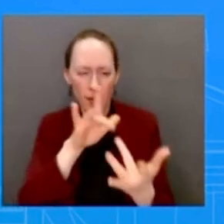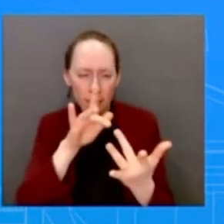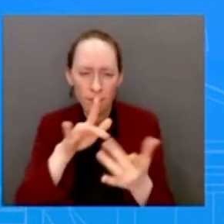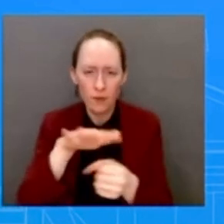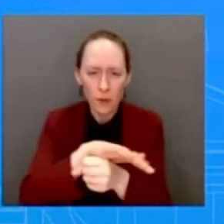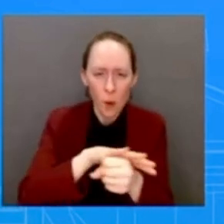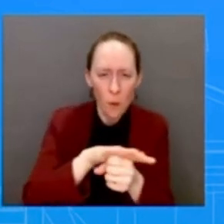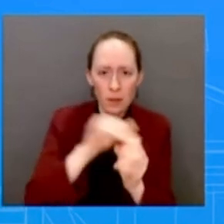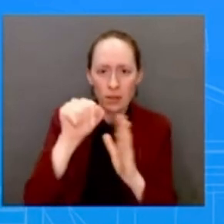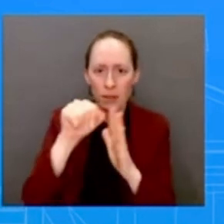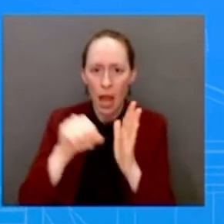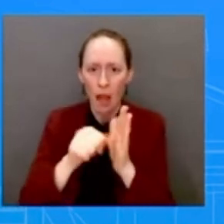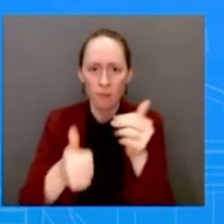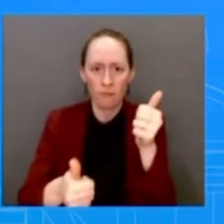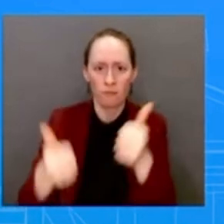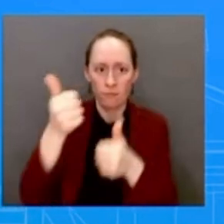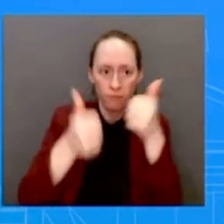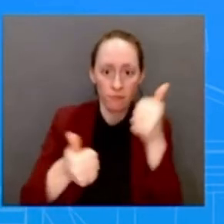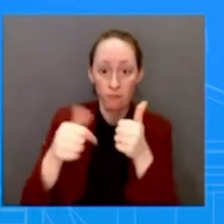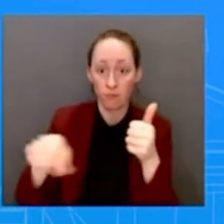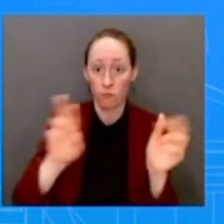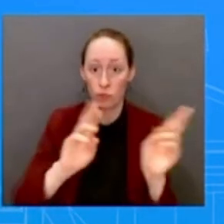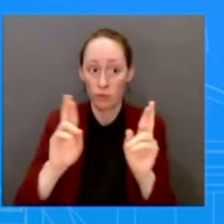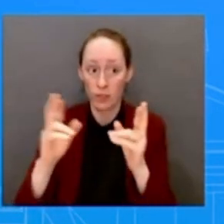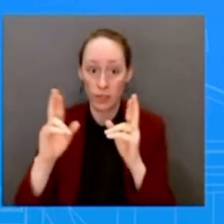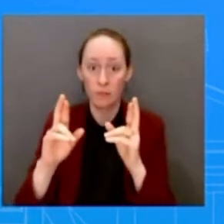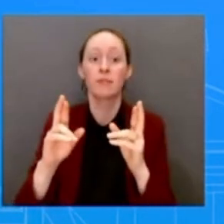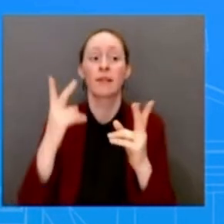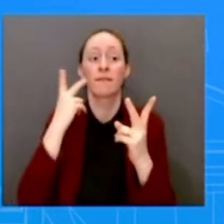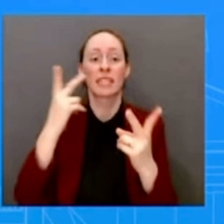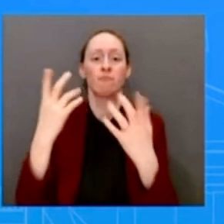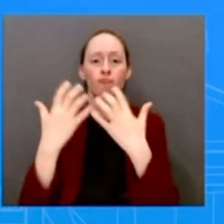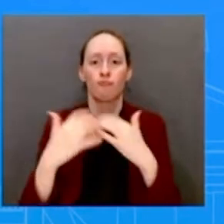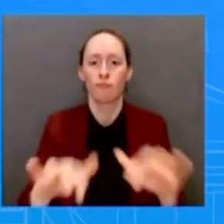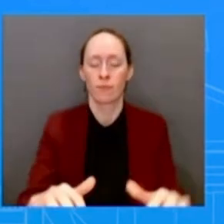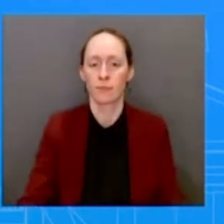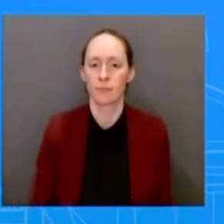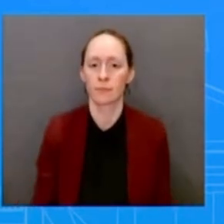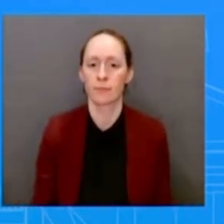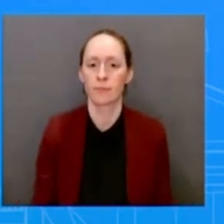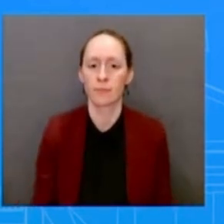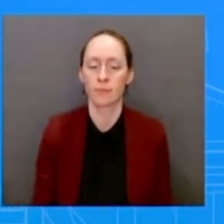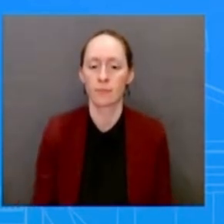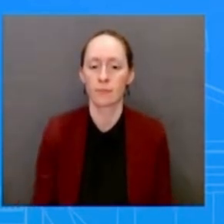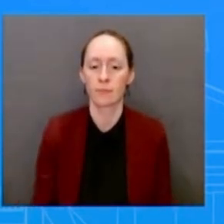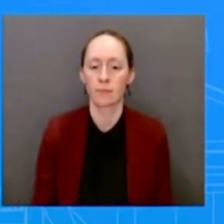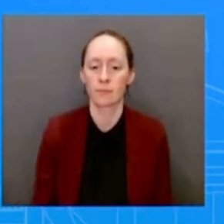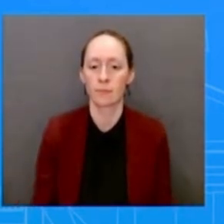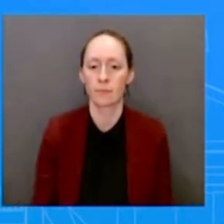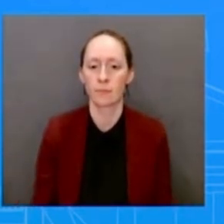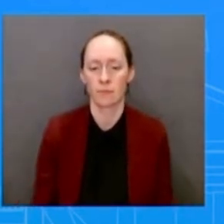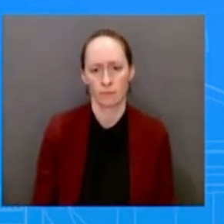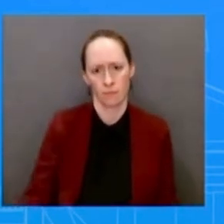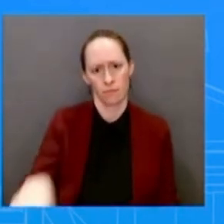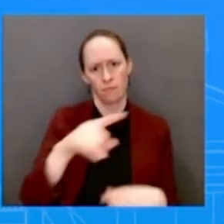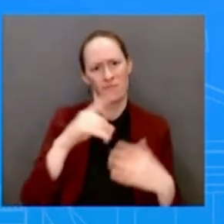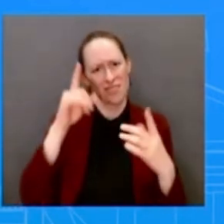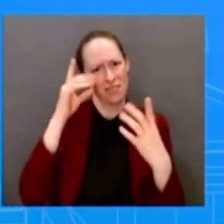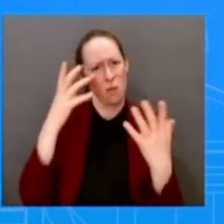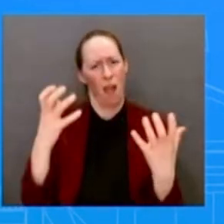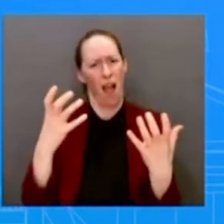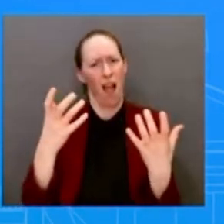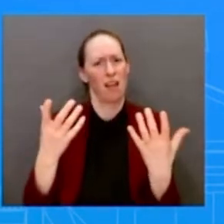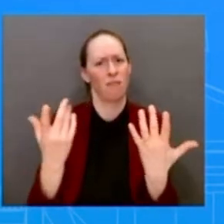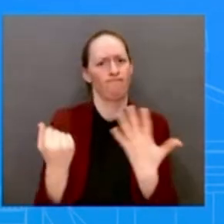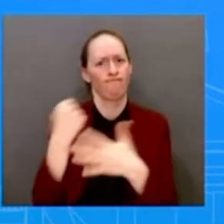been focused on is making sure that we make the community, the people in East Palestine whole again to make sure that they get what